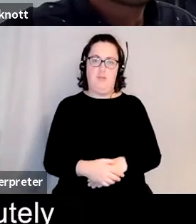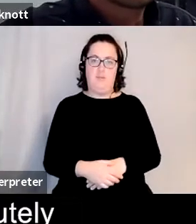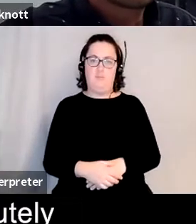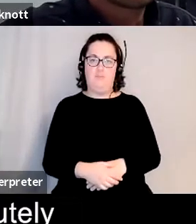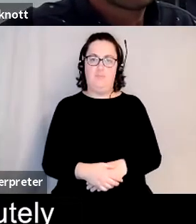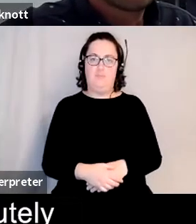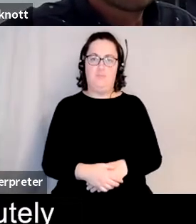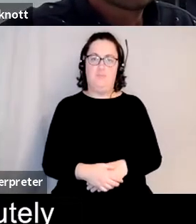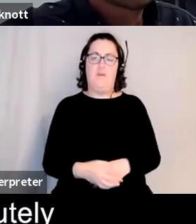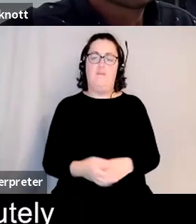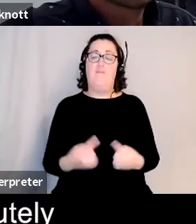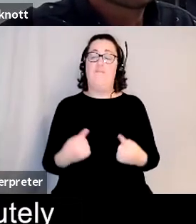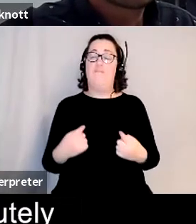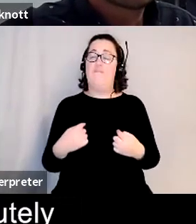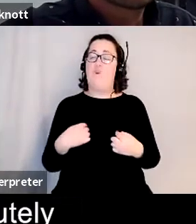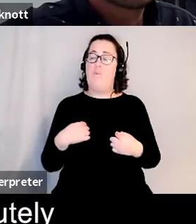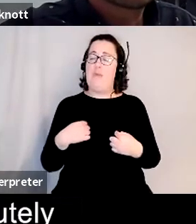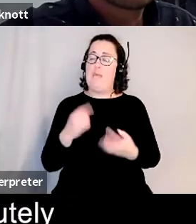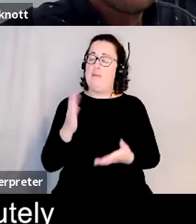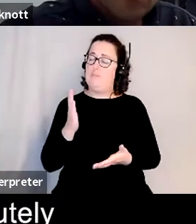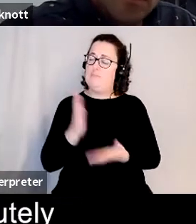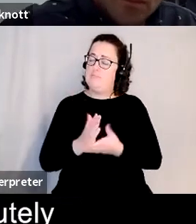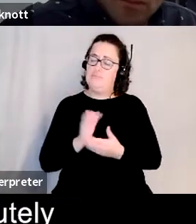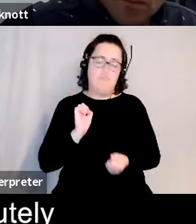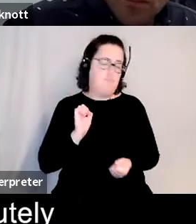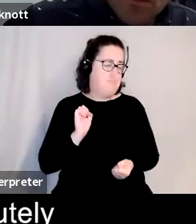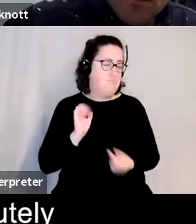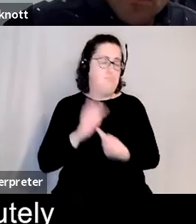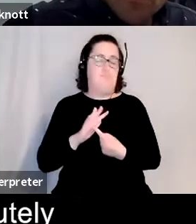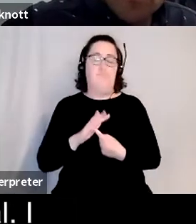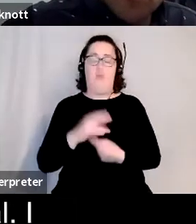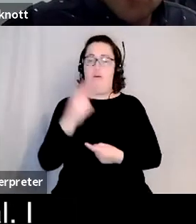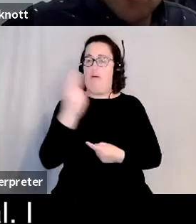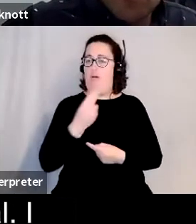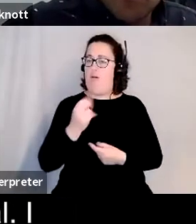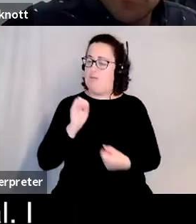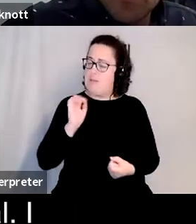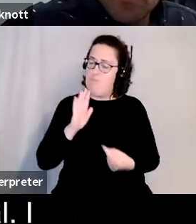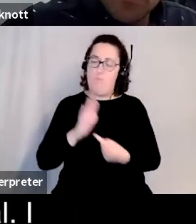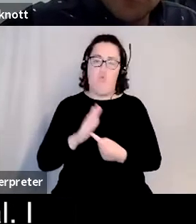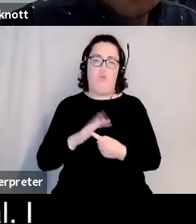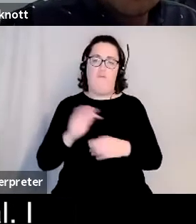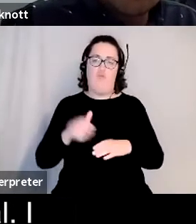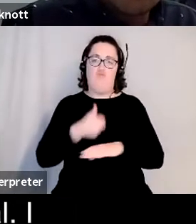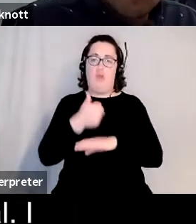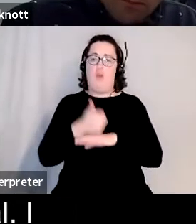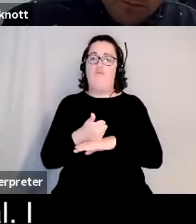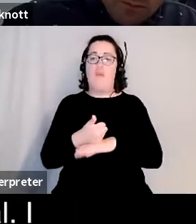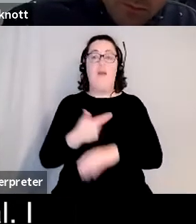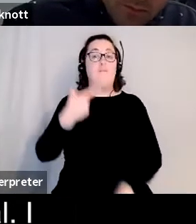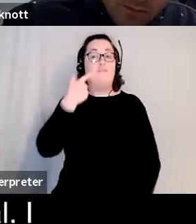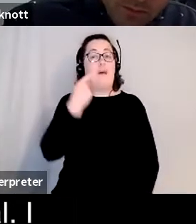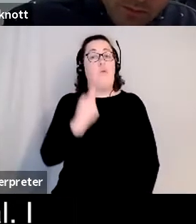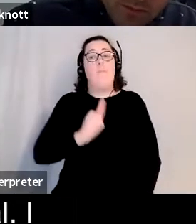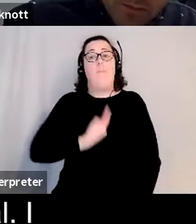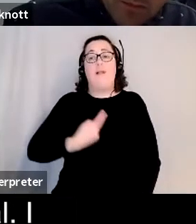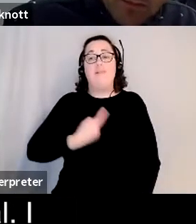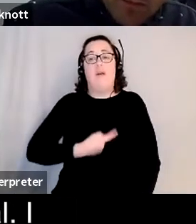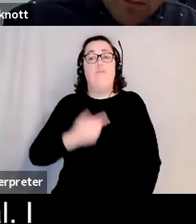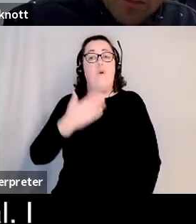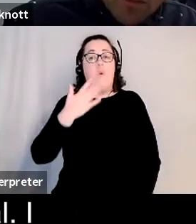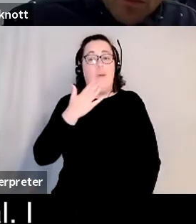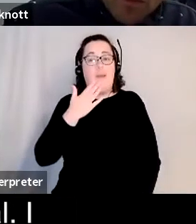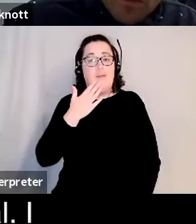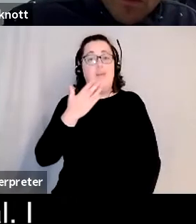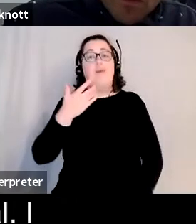art is absolutely integral to recovery and i only discovered that really when i was in hospital i found that going